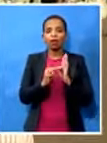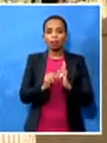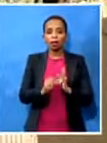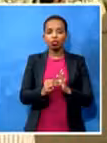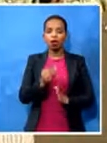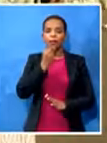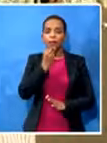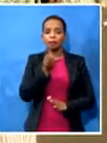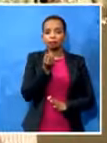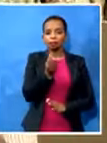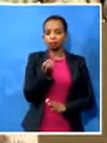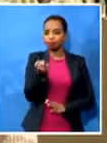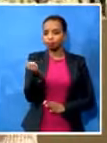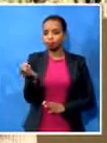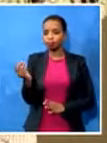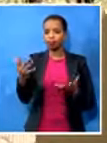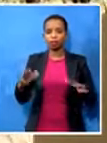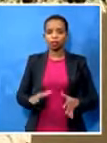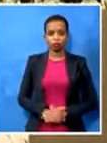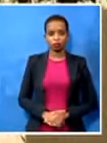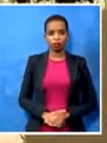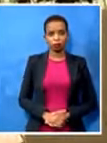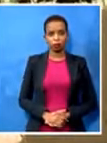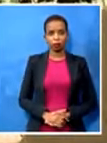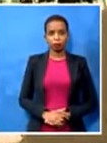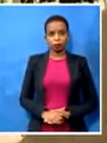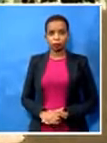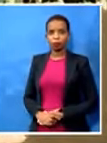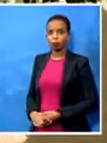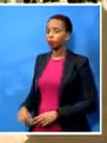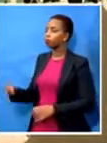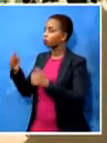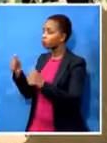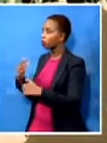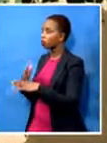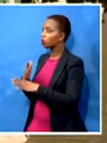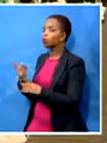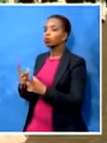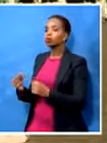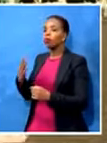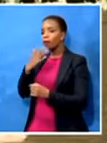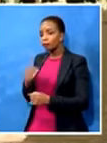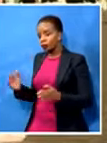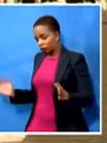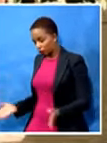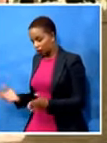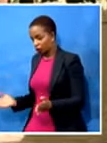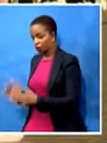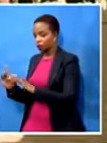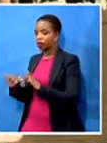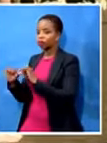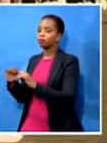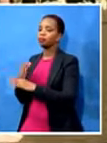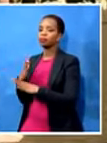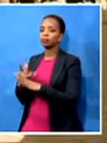Amazing work that you're doing. And please keep it up for everyone at Pick and Pay. And I suppose it's just fantastic to have people like